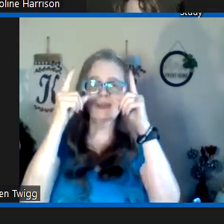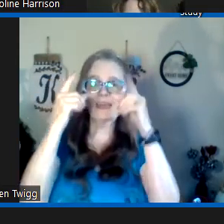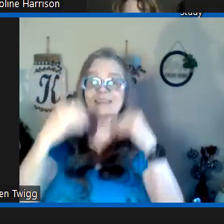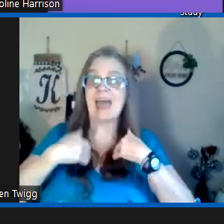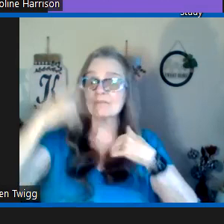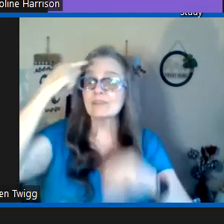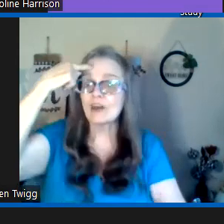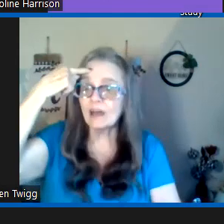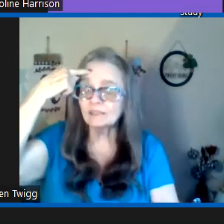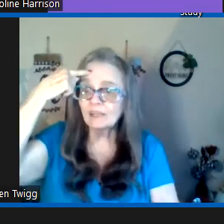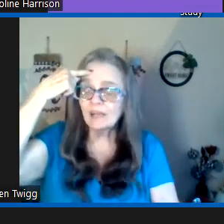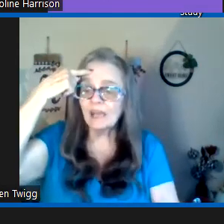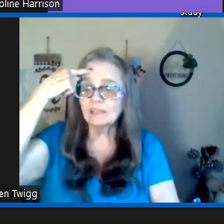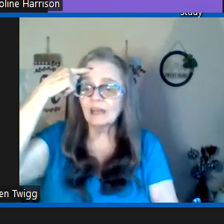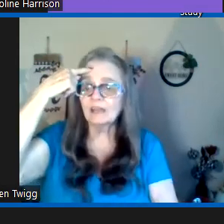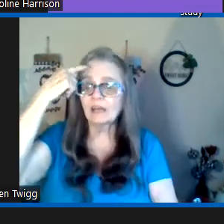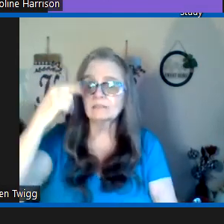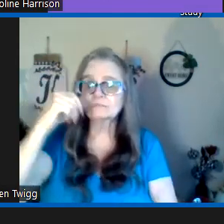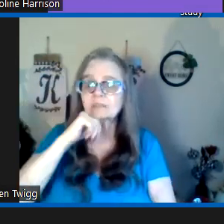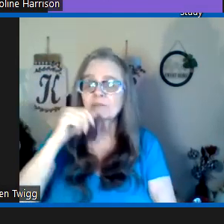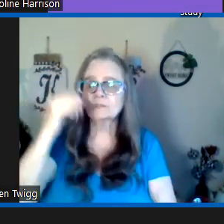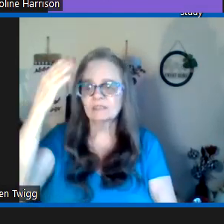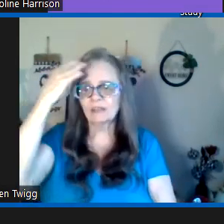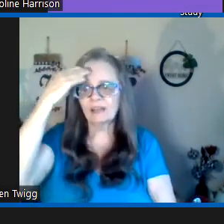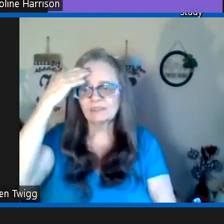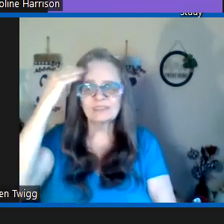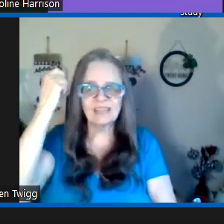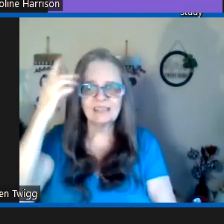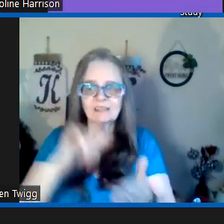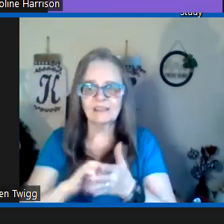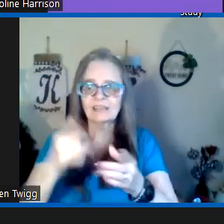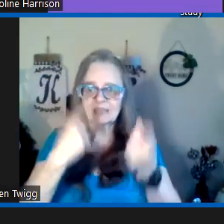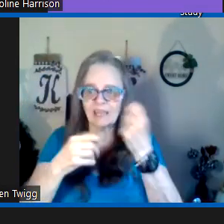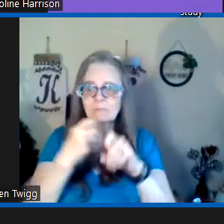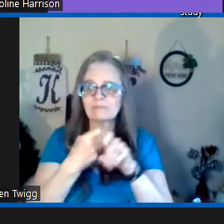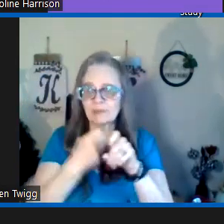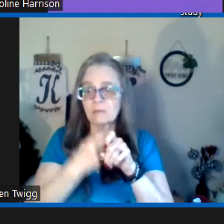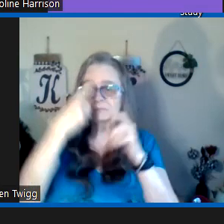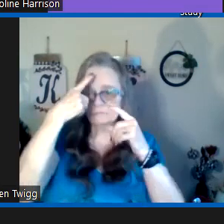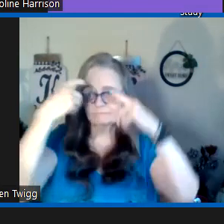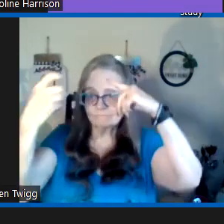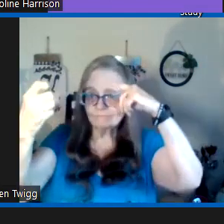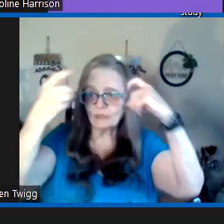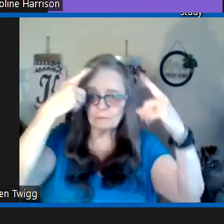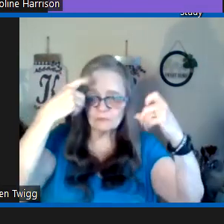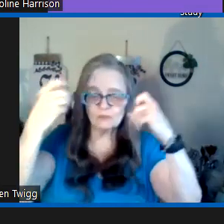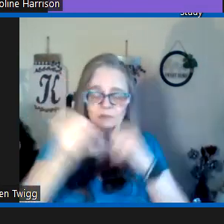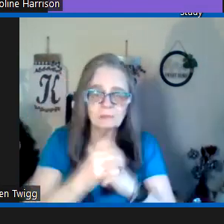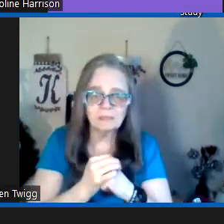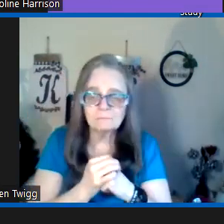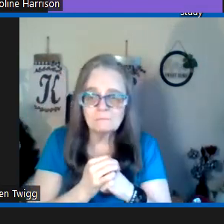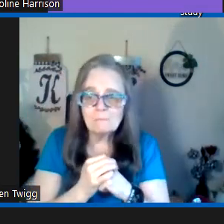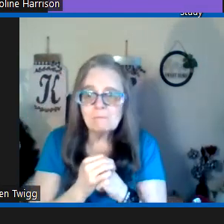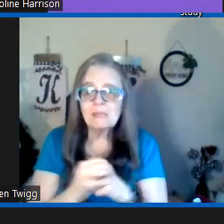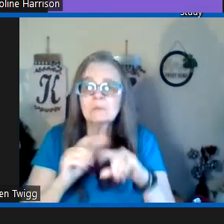wake wake up and have a thought and not really understanding that it came from what i was